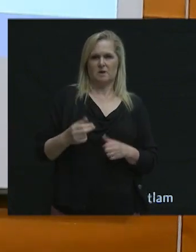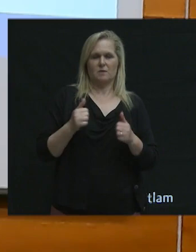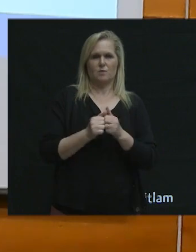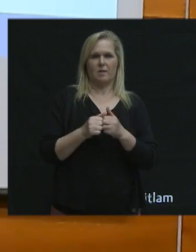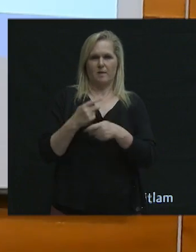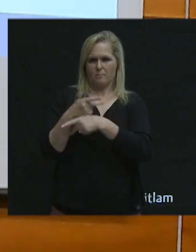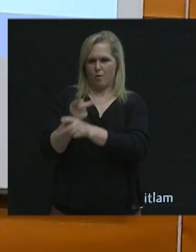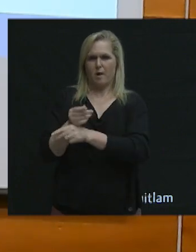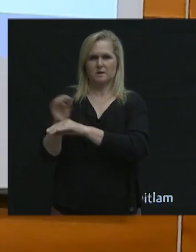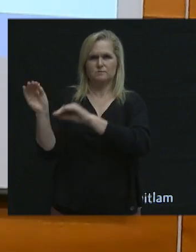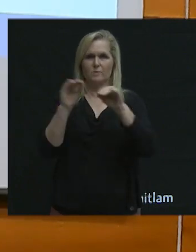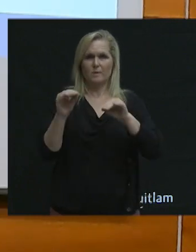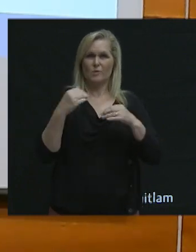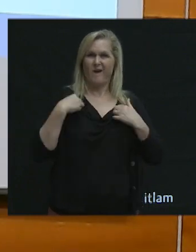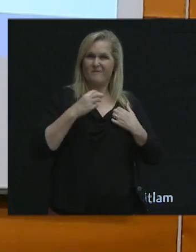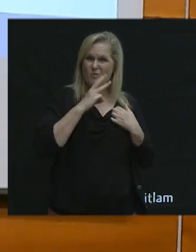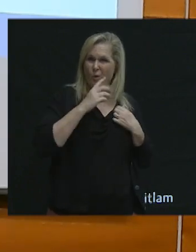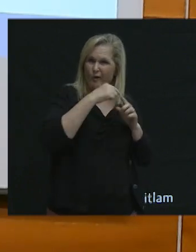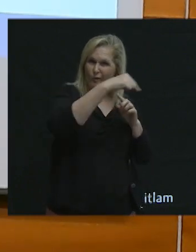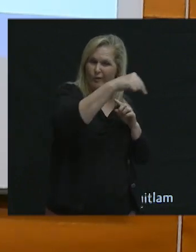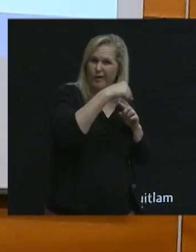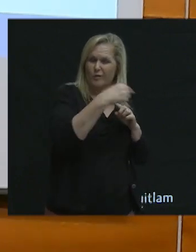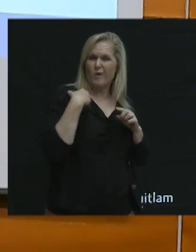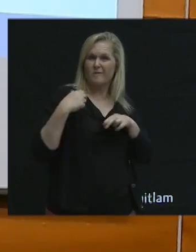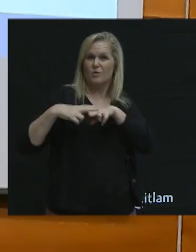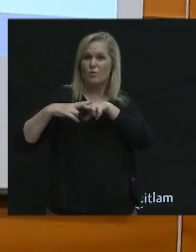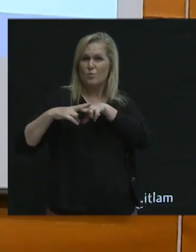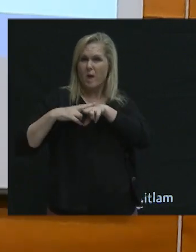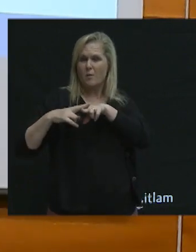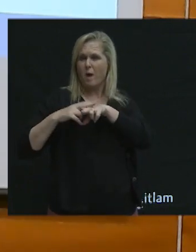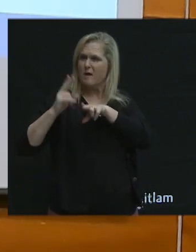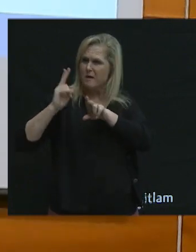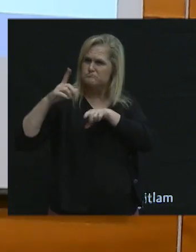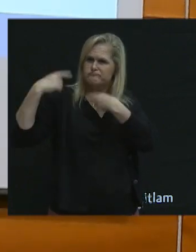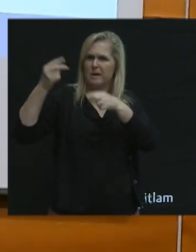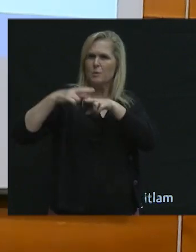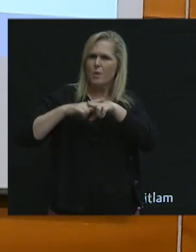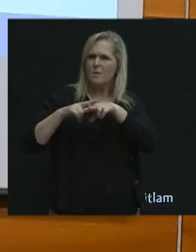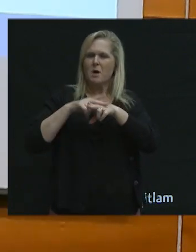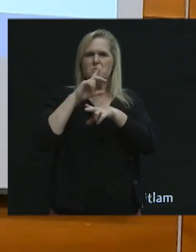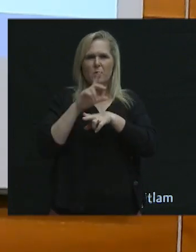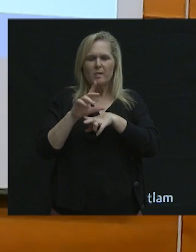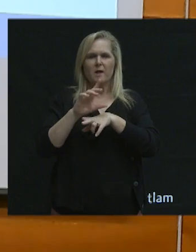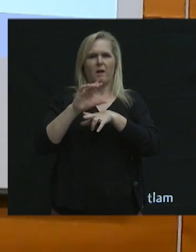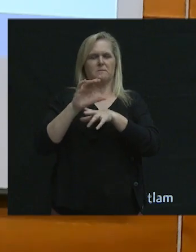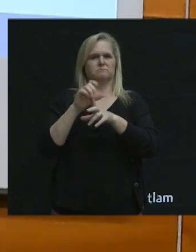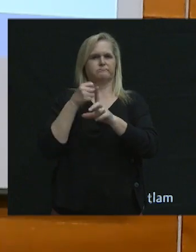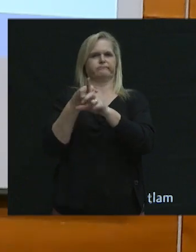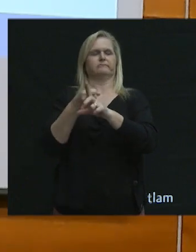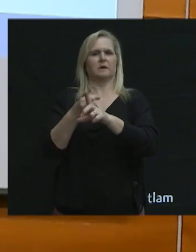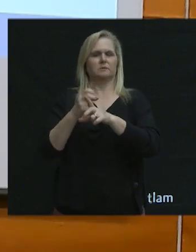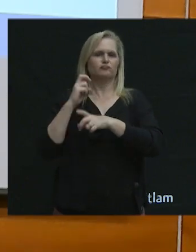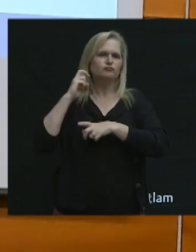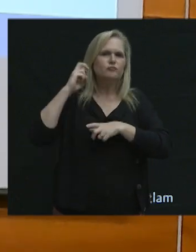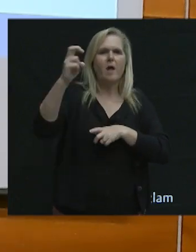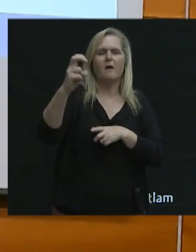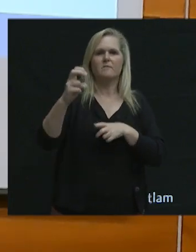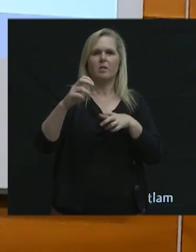movement, right? You got waterways here, historic railways that really shaped travel and transport, including goods movement.